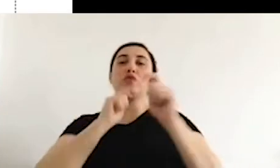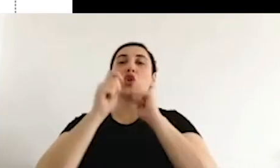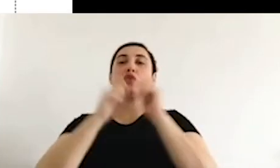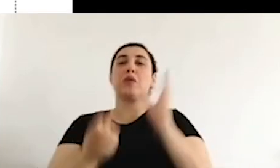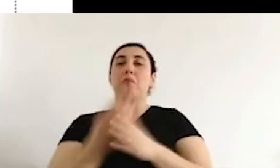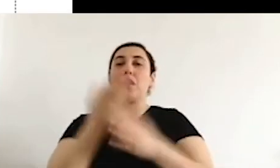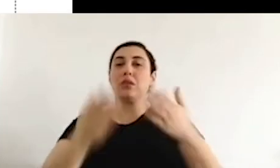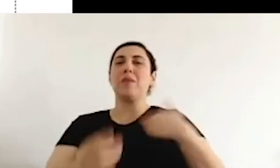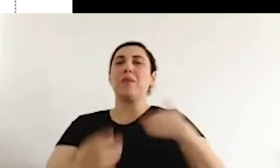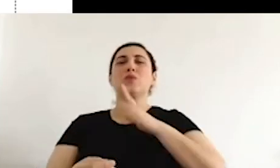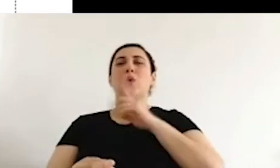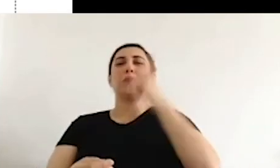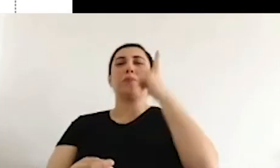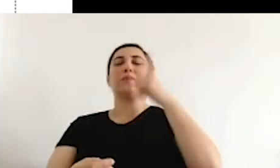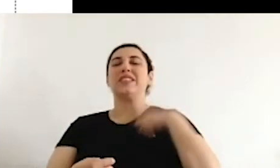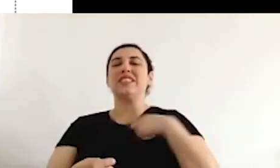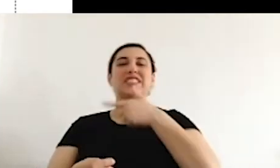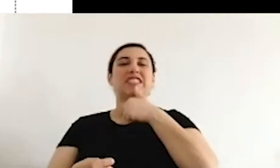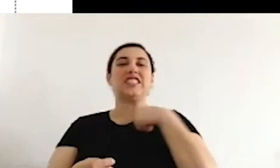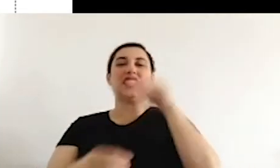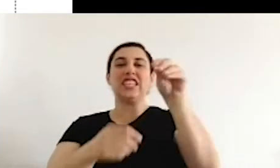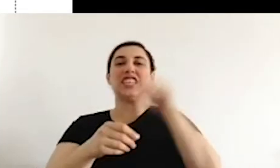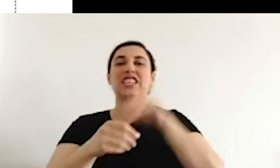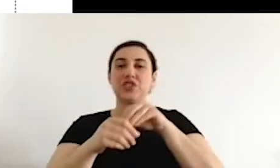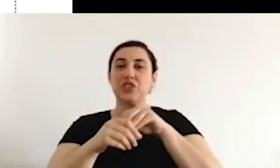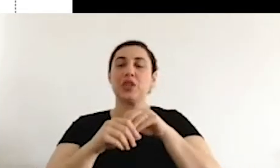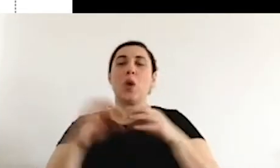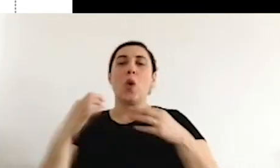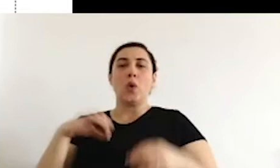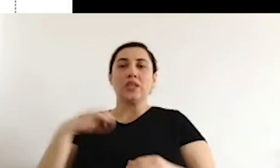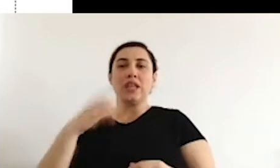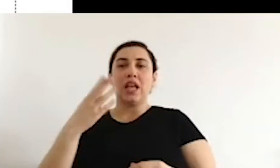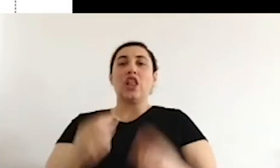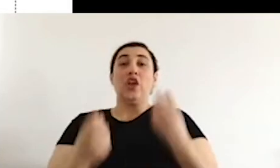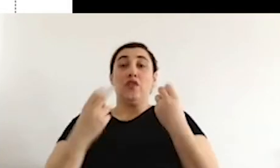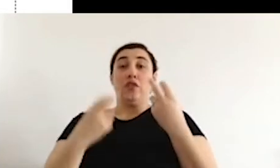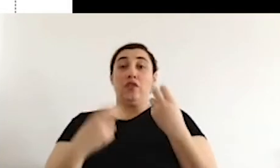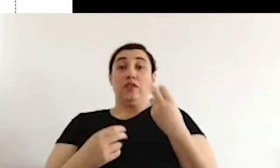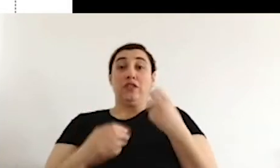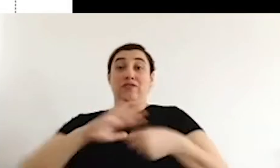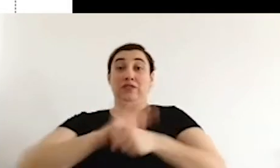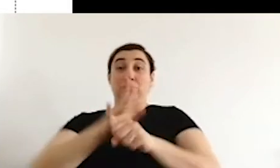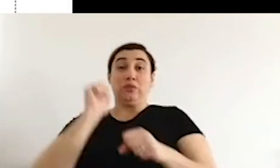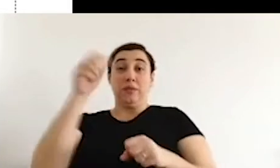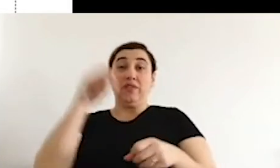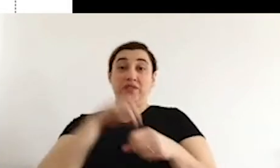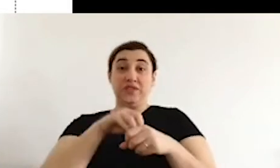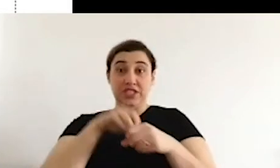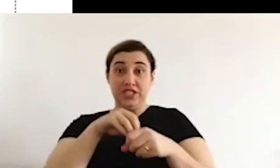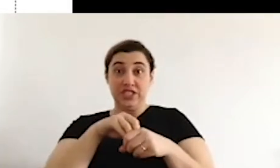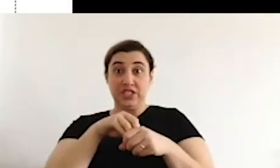a number of talk series under Happy One Who Says I'm Equal.